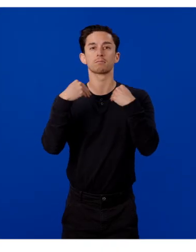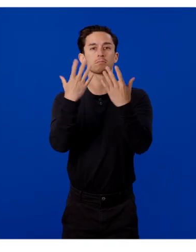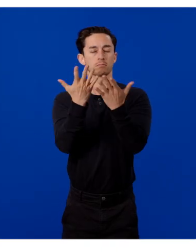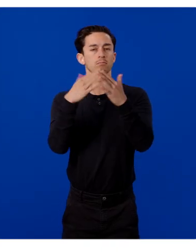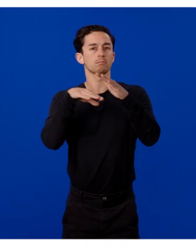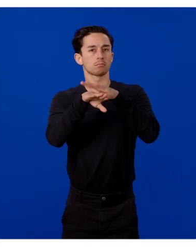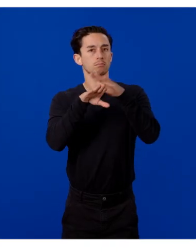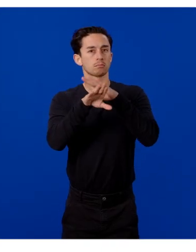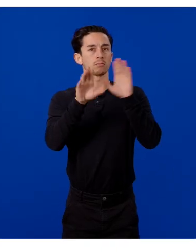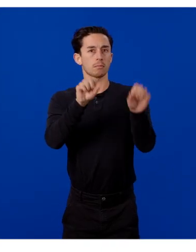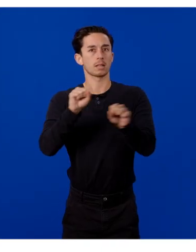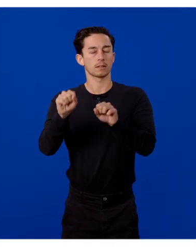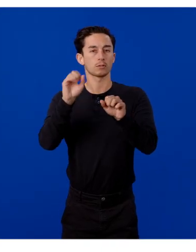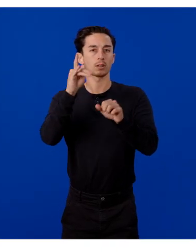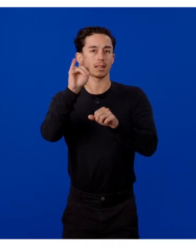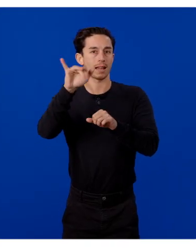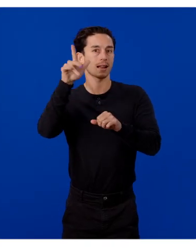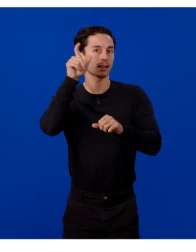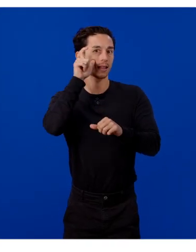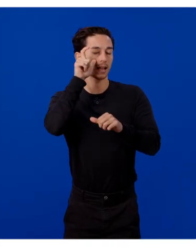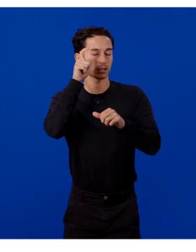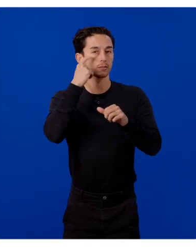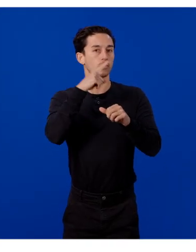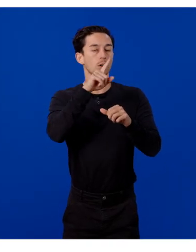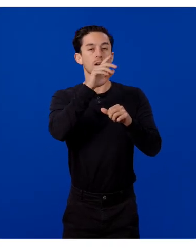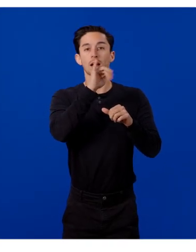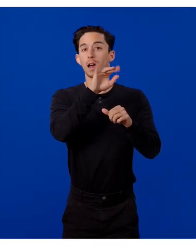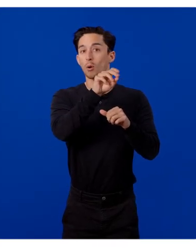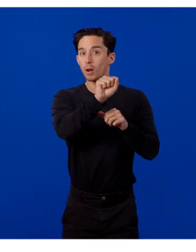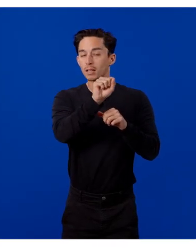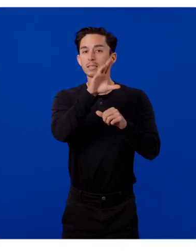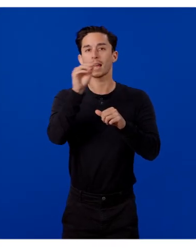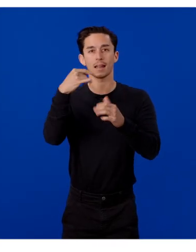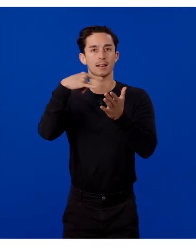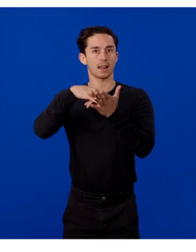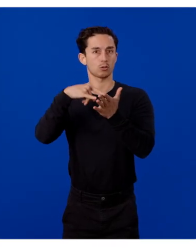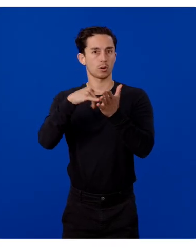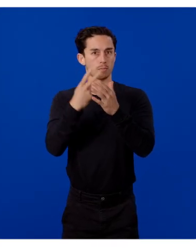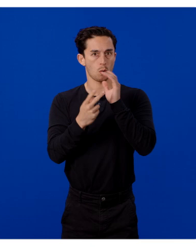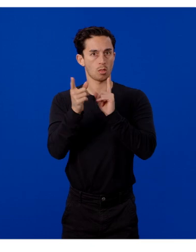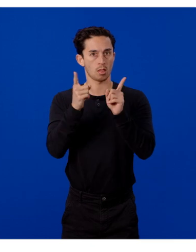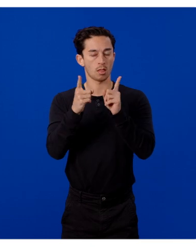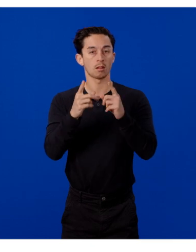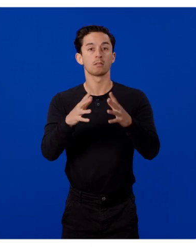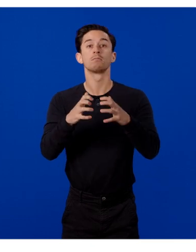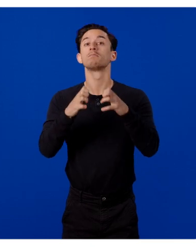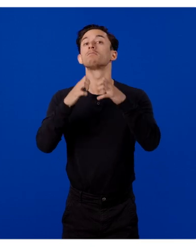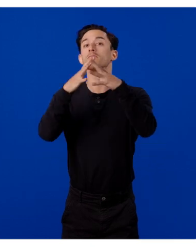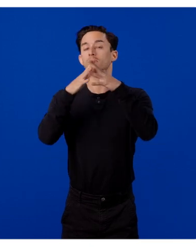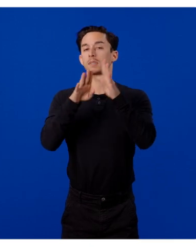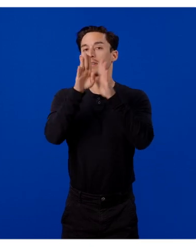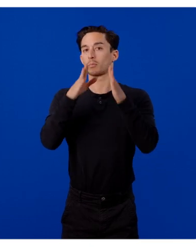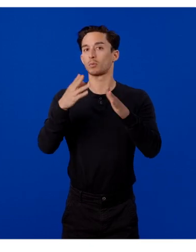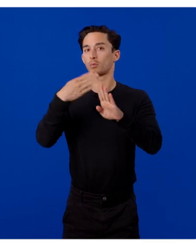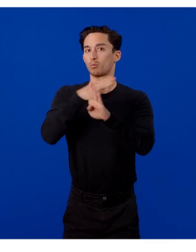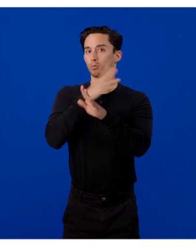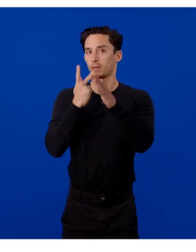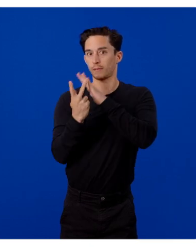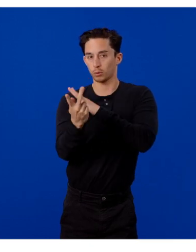access capabilities on our AI glasses across iOS and Android applications. We're launching the Developer Preview in advance of the official